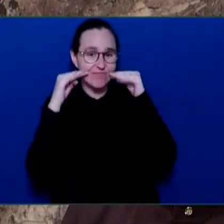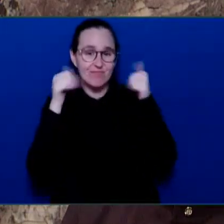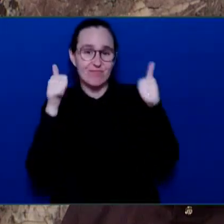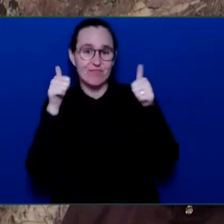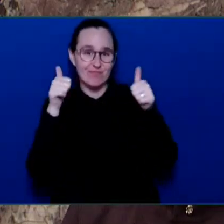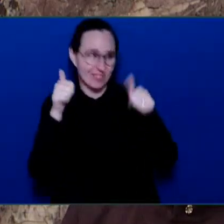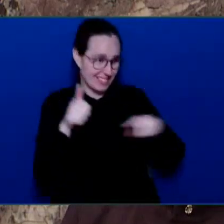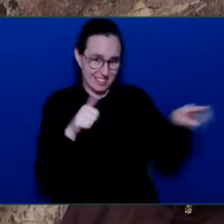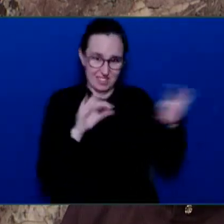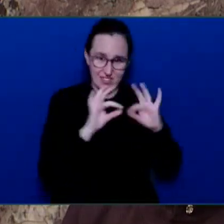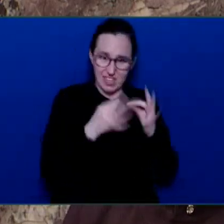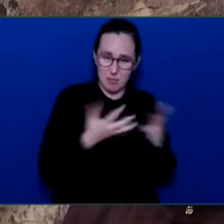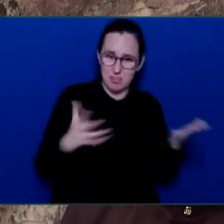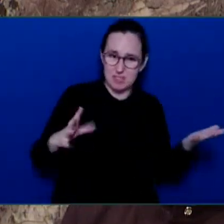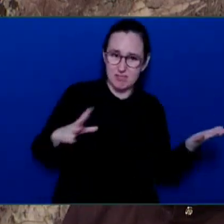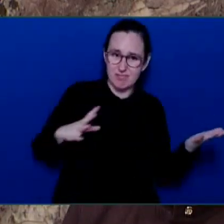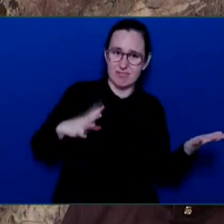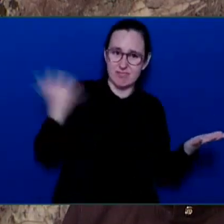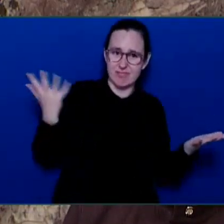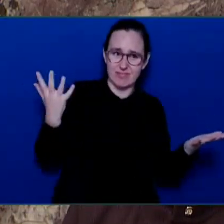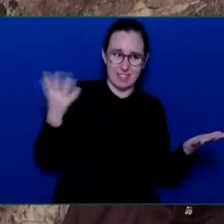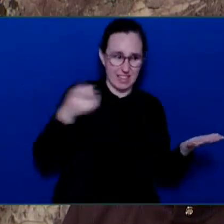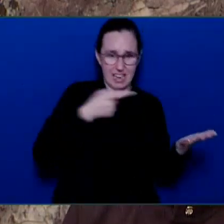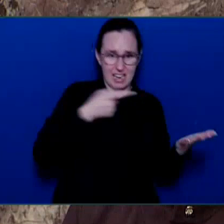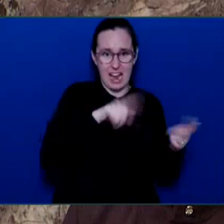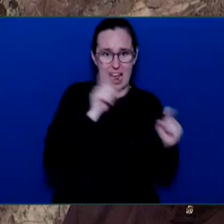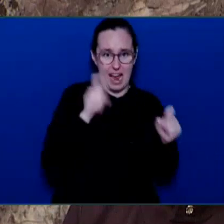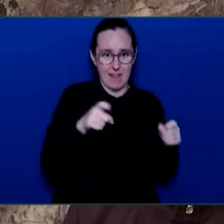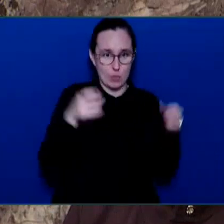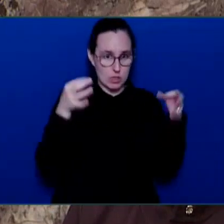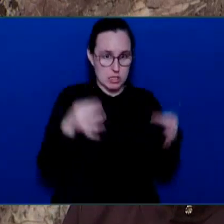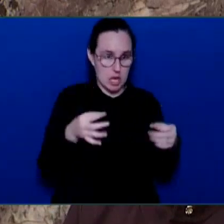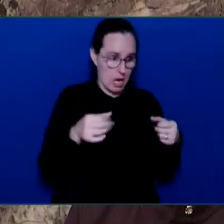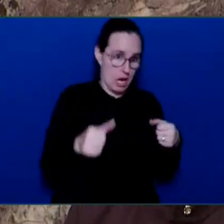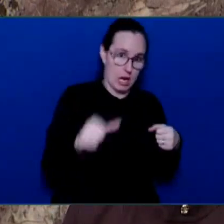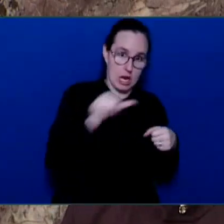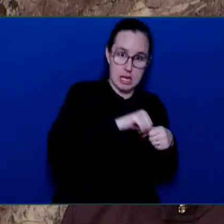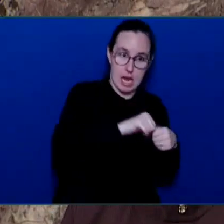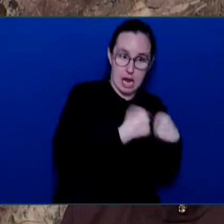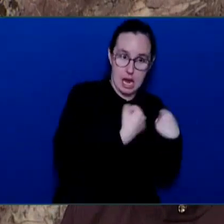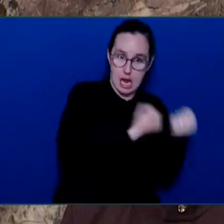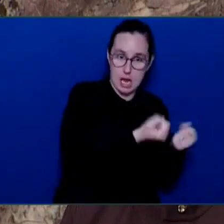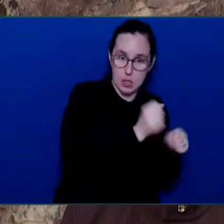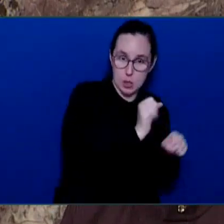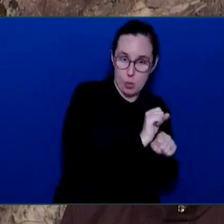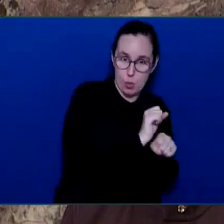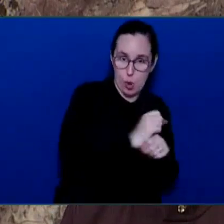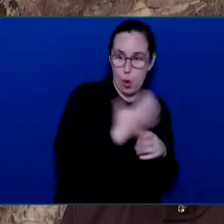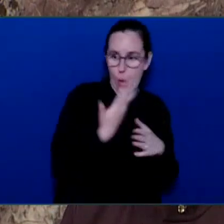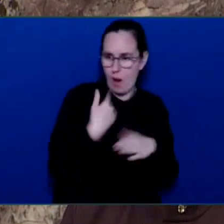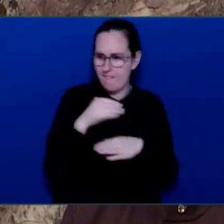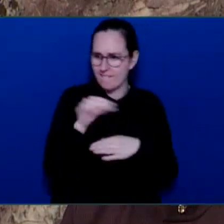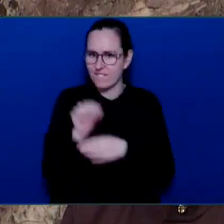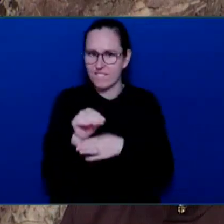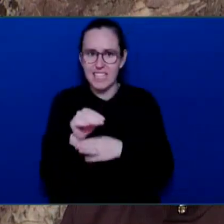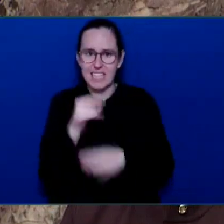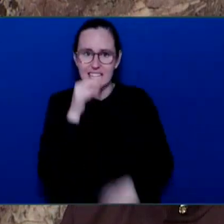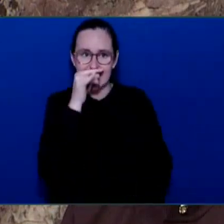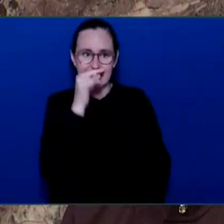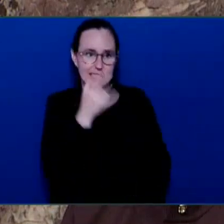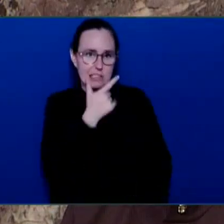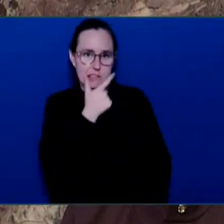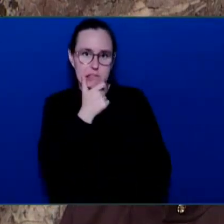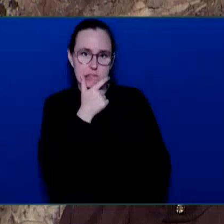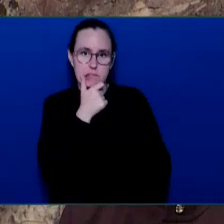tanks. That's this government's record. So, with income plunging for families, essential services at